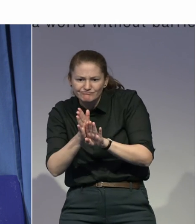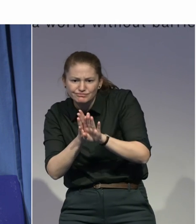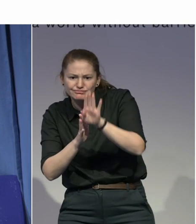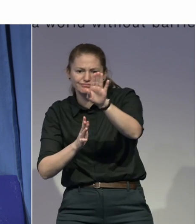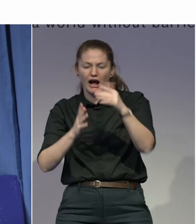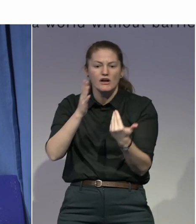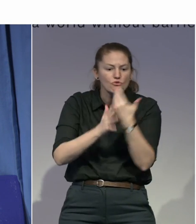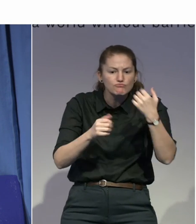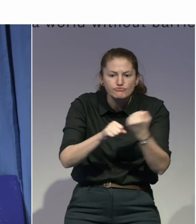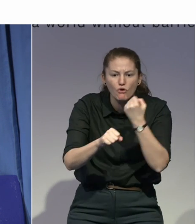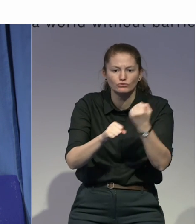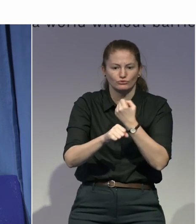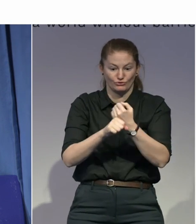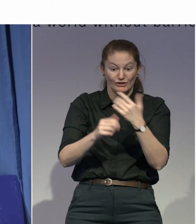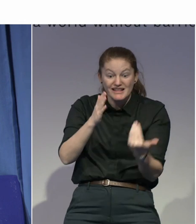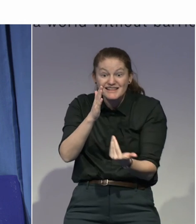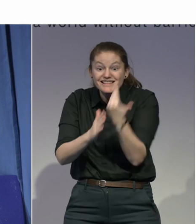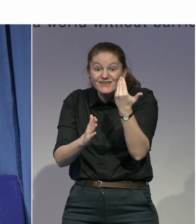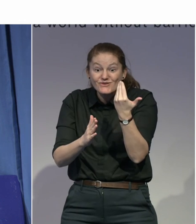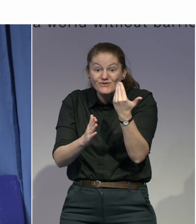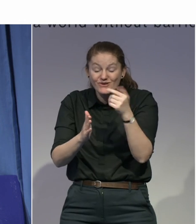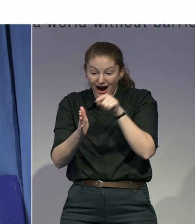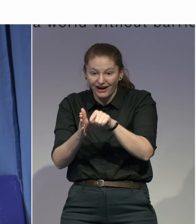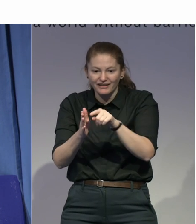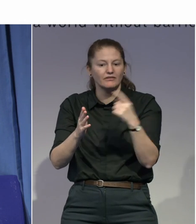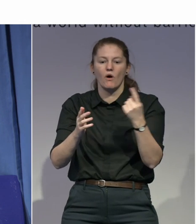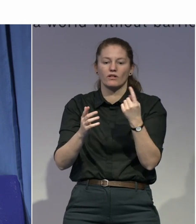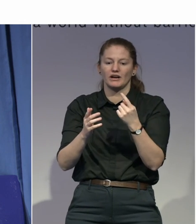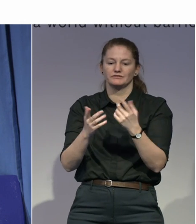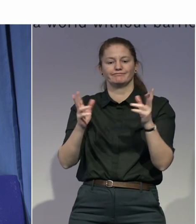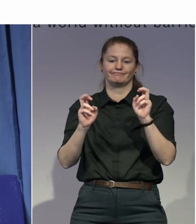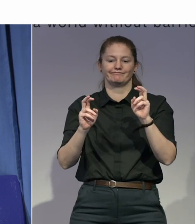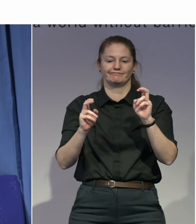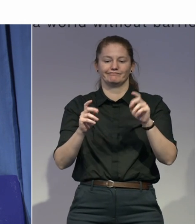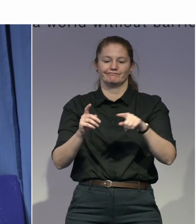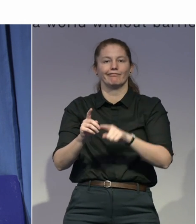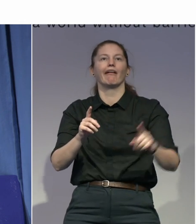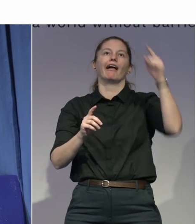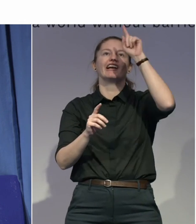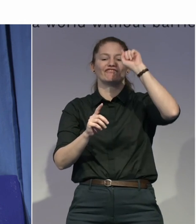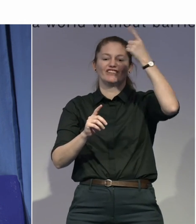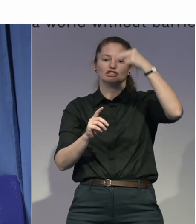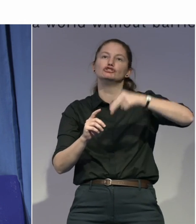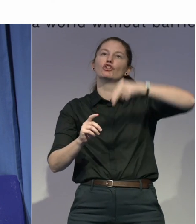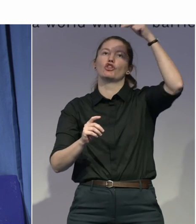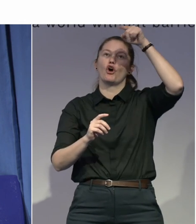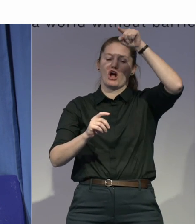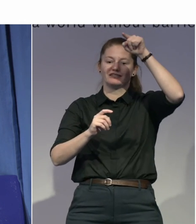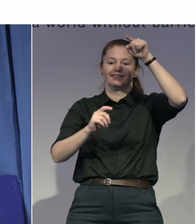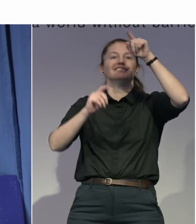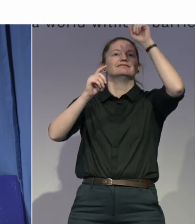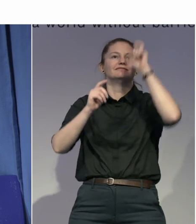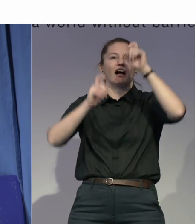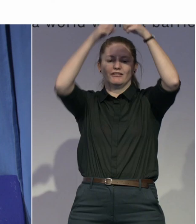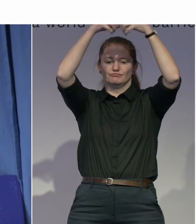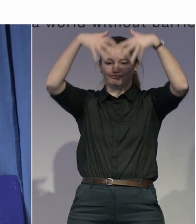moved in such a direction that it's always been north-south transfer, north-south transfer. And continents in the south